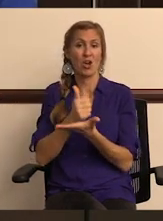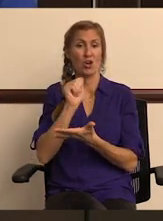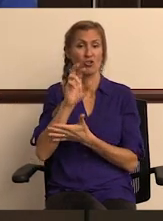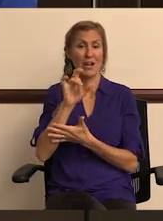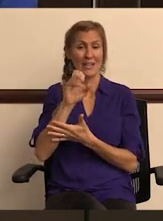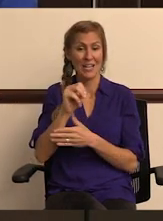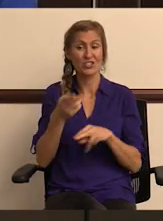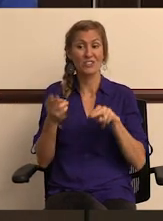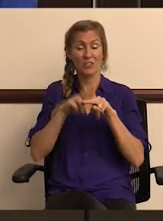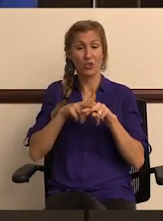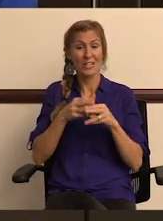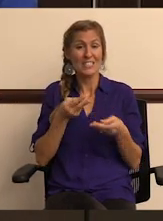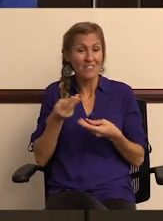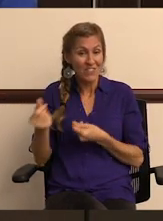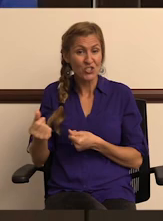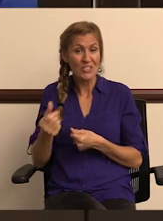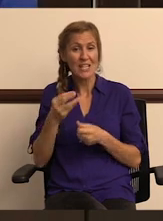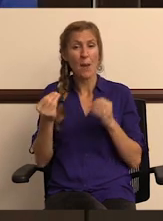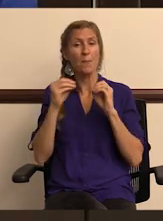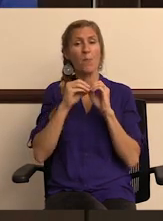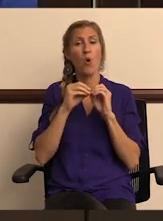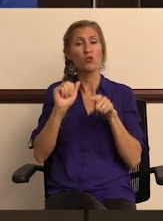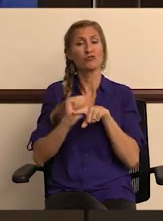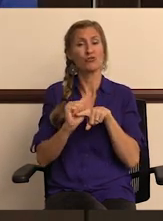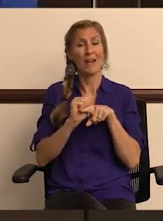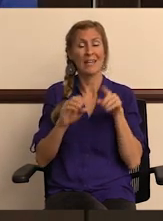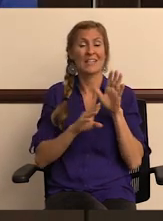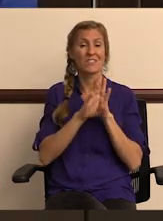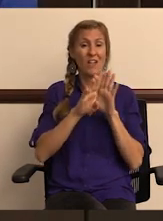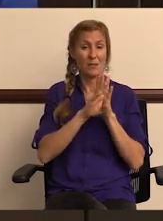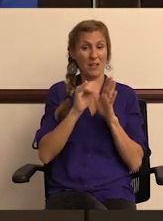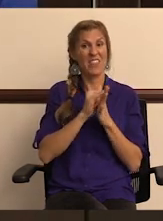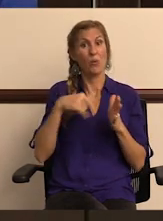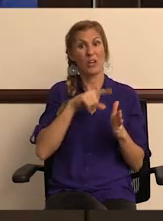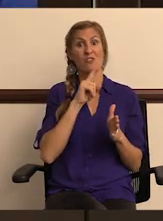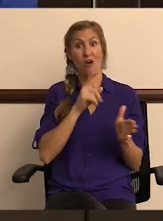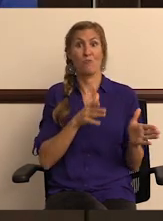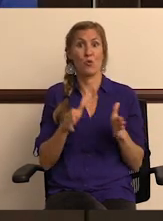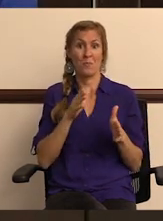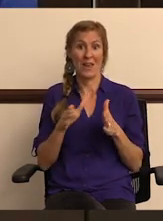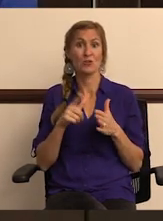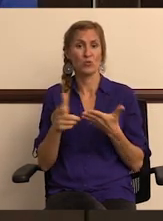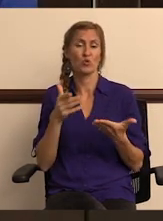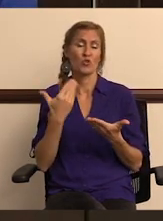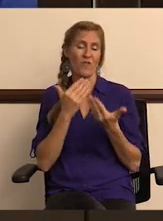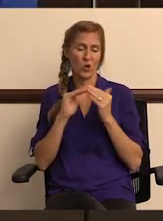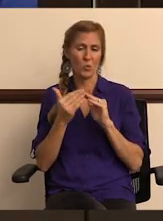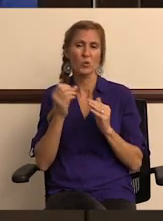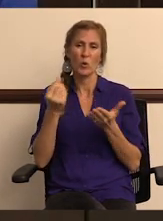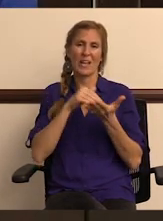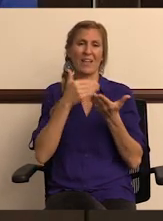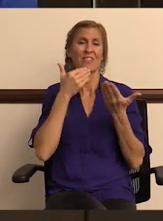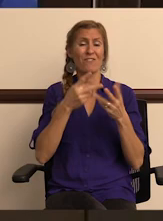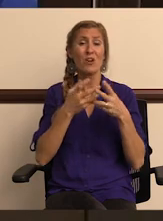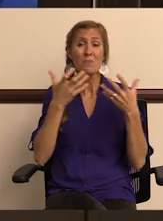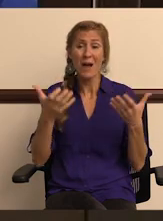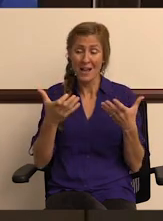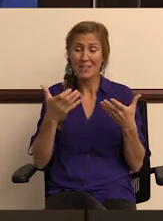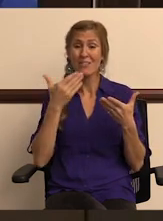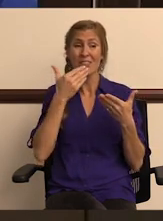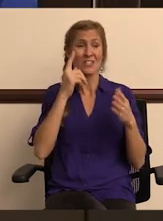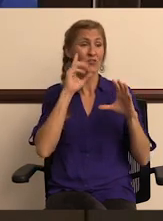including accreditation, increased efficiencies, and more training and development so that we are prepared to serve our community. So,